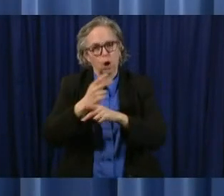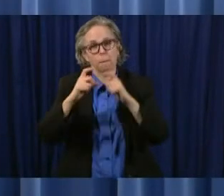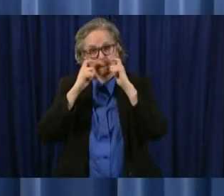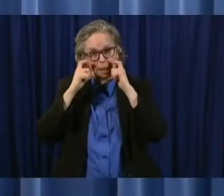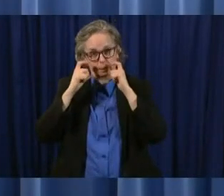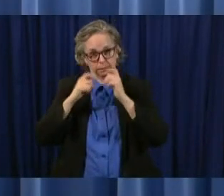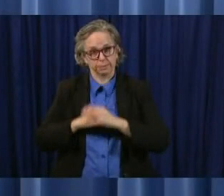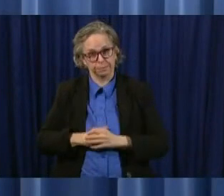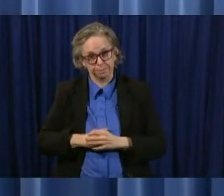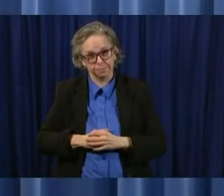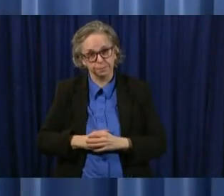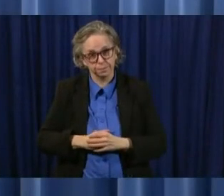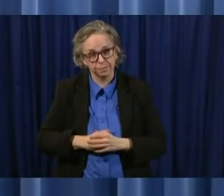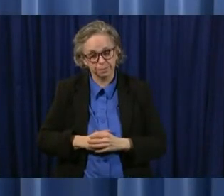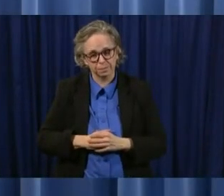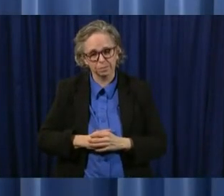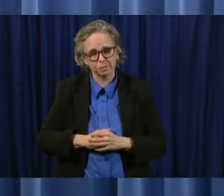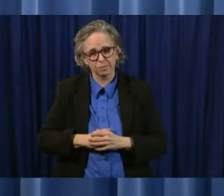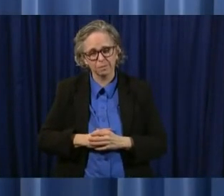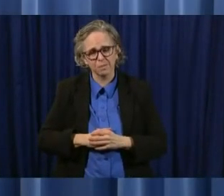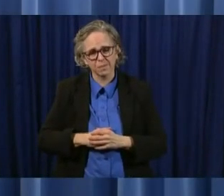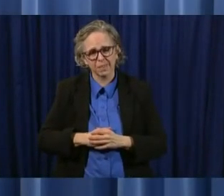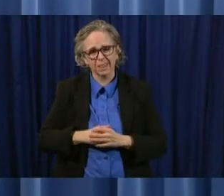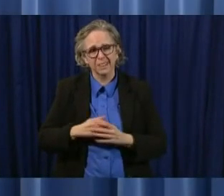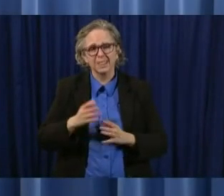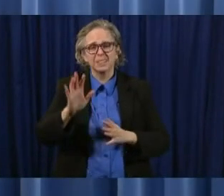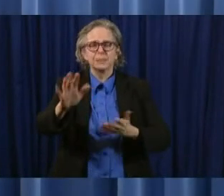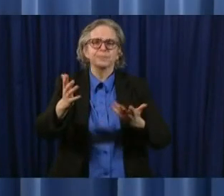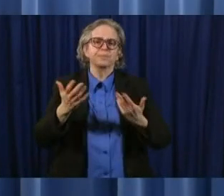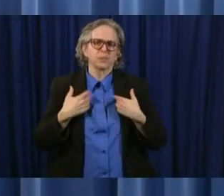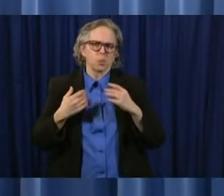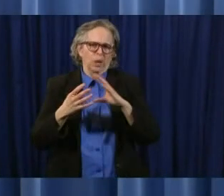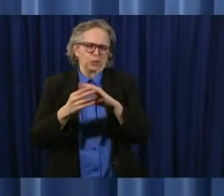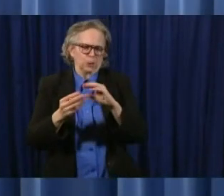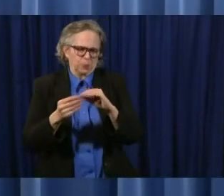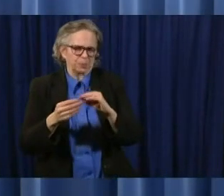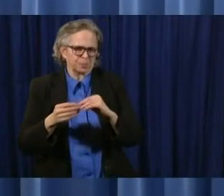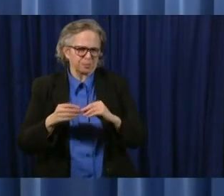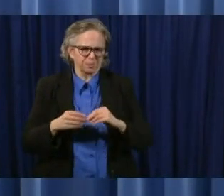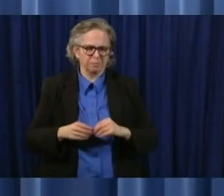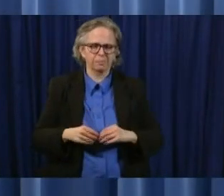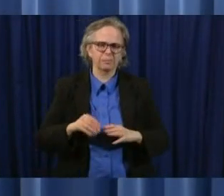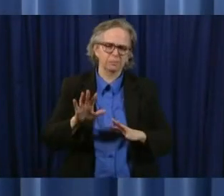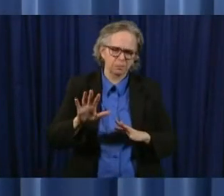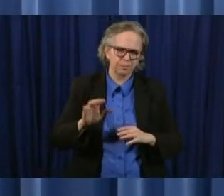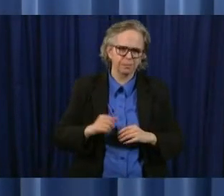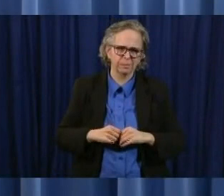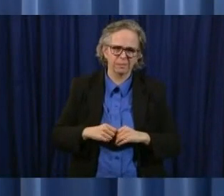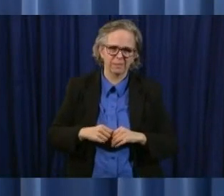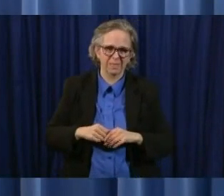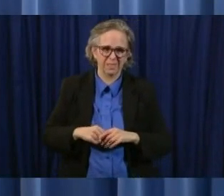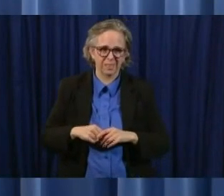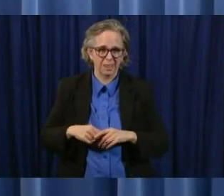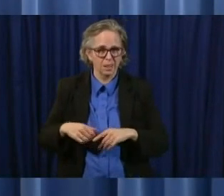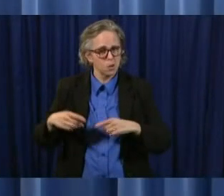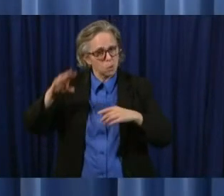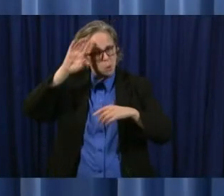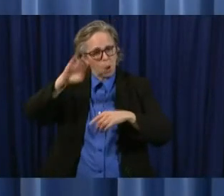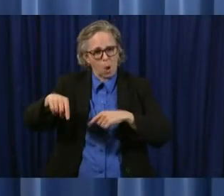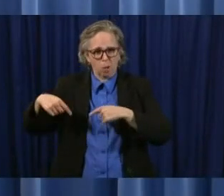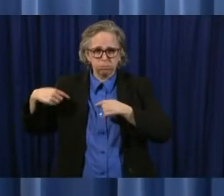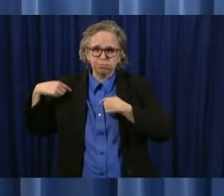about the fact that throughout this it's really been your individual actions